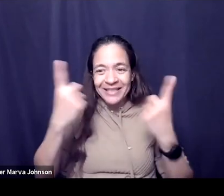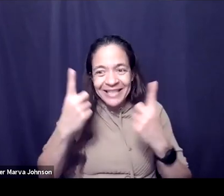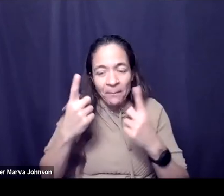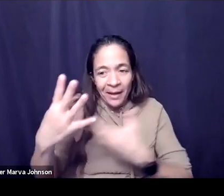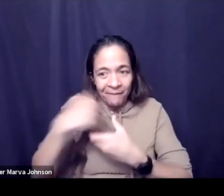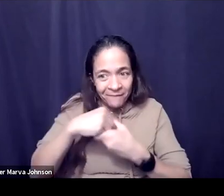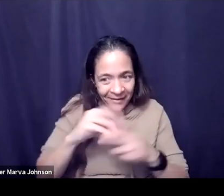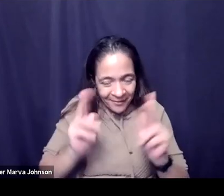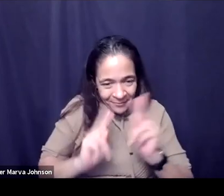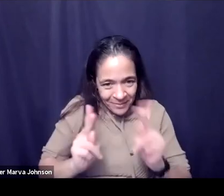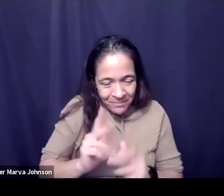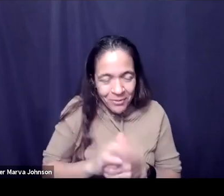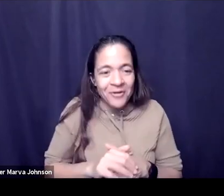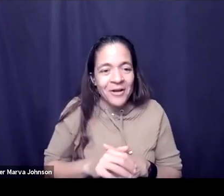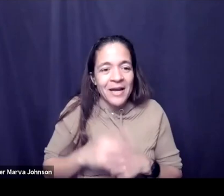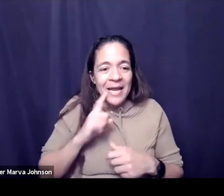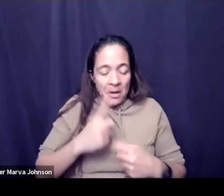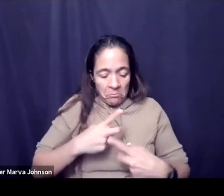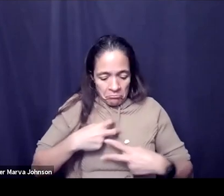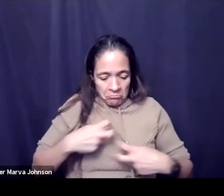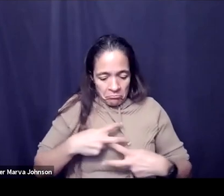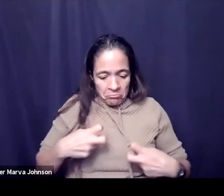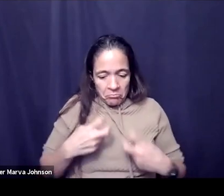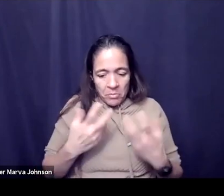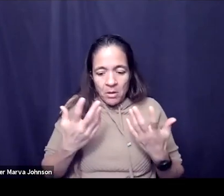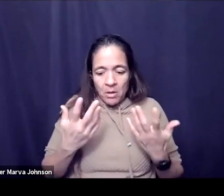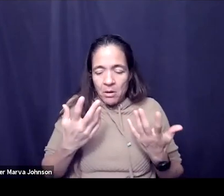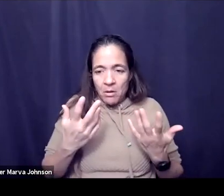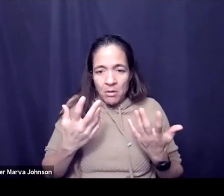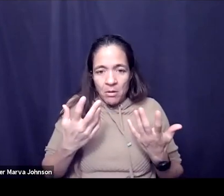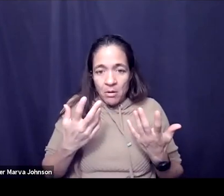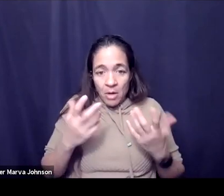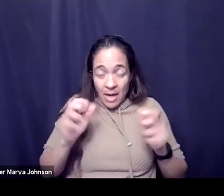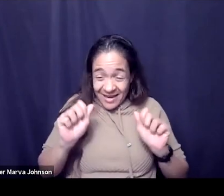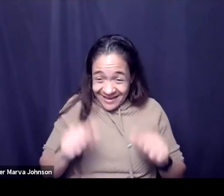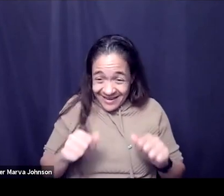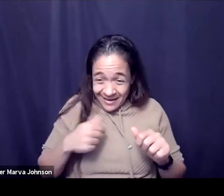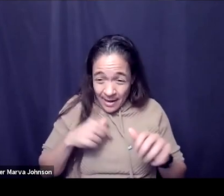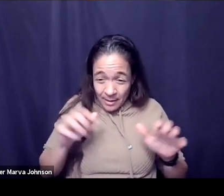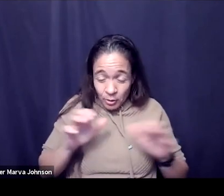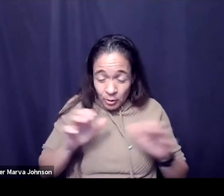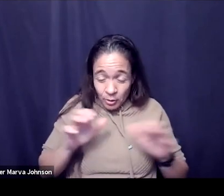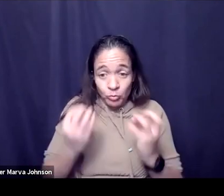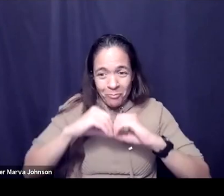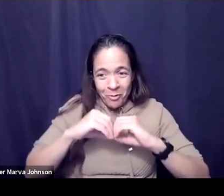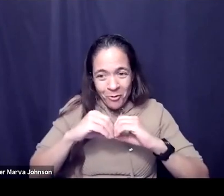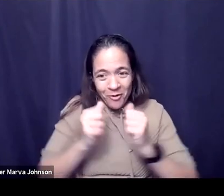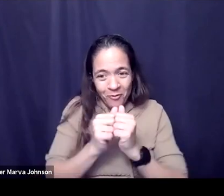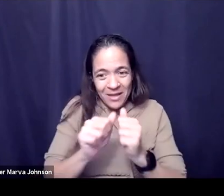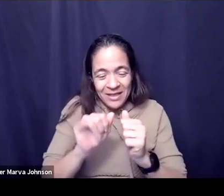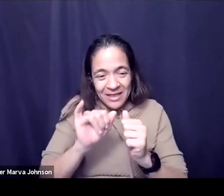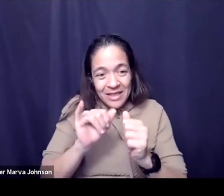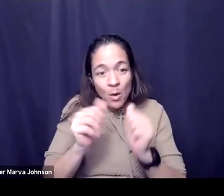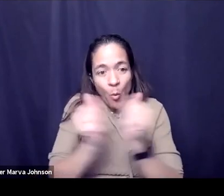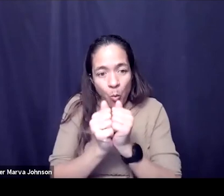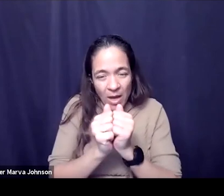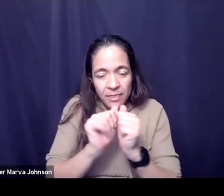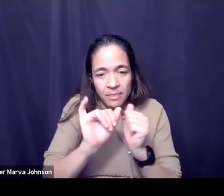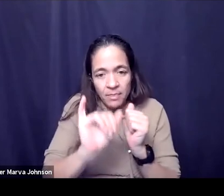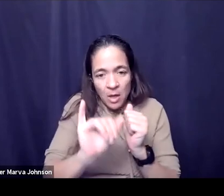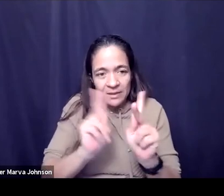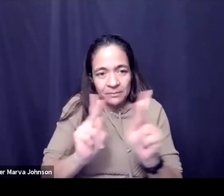asking yourself uh what would it look like you know can i do more with those people that i'm doing more can i do more with those people versus